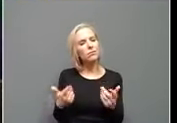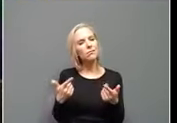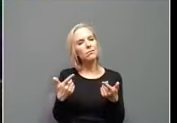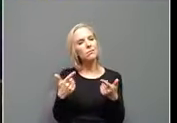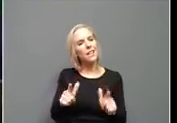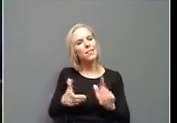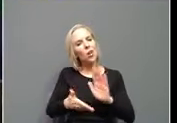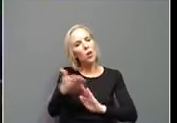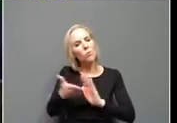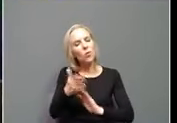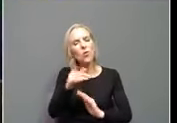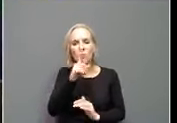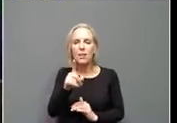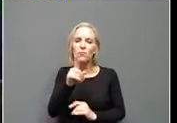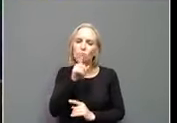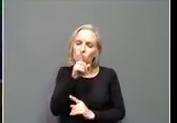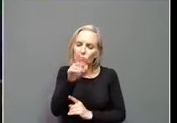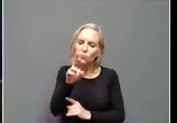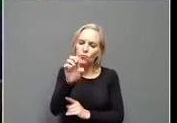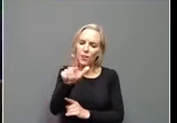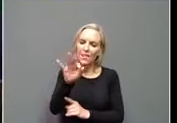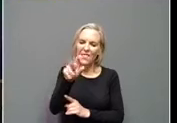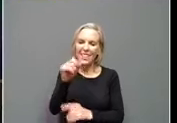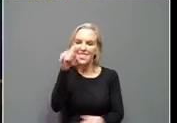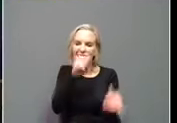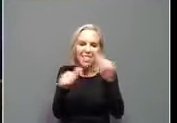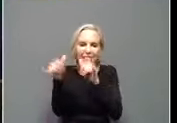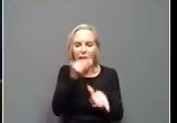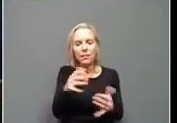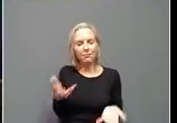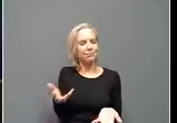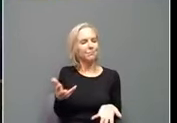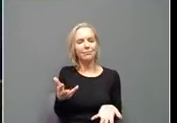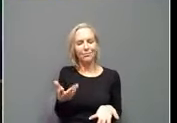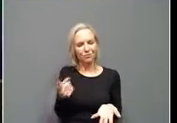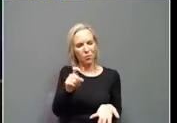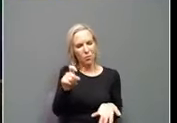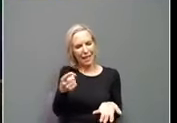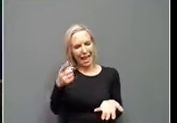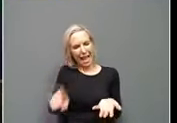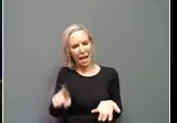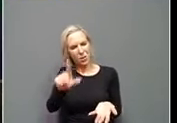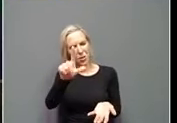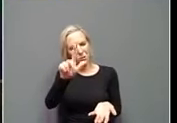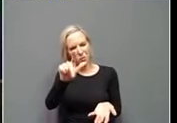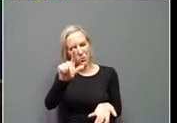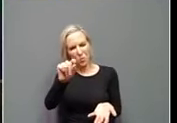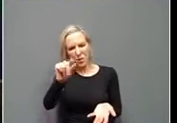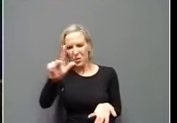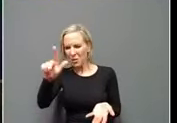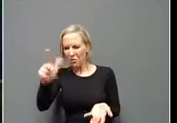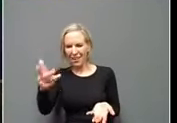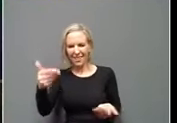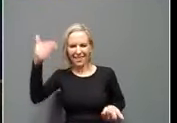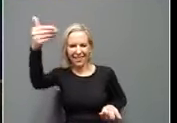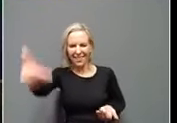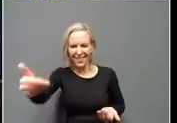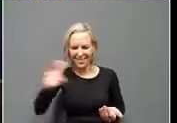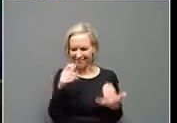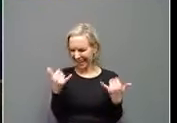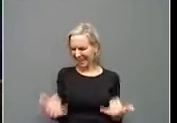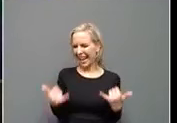on real facts, but let's push all the goofiness of something that's supposed to occur in 2023 off until 2023. And not, not,